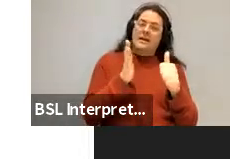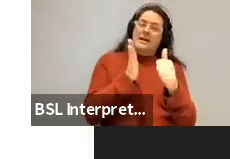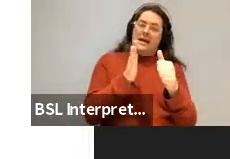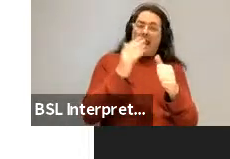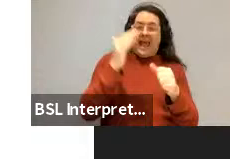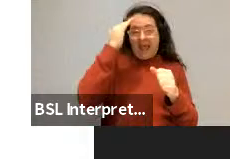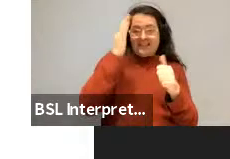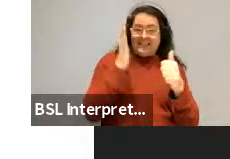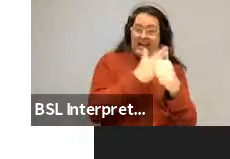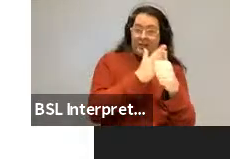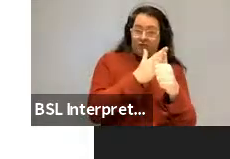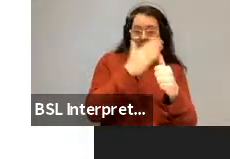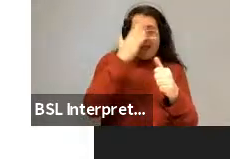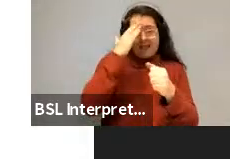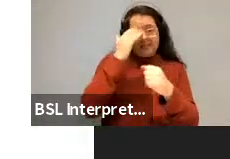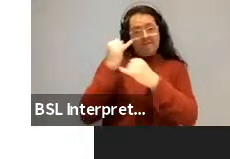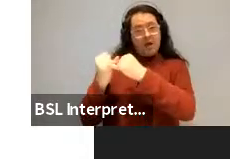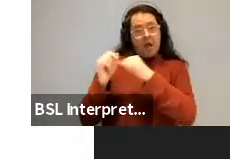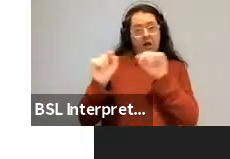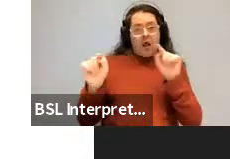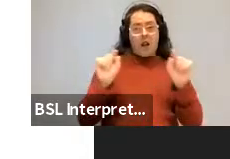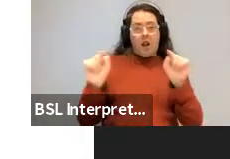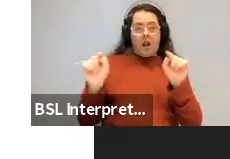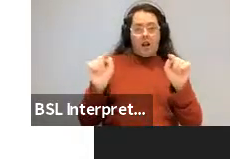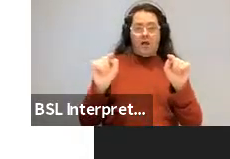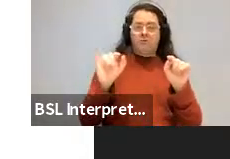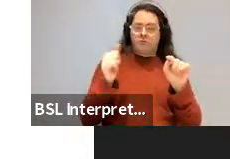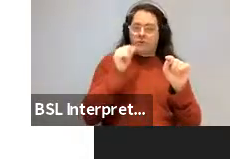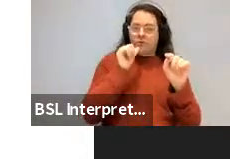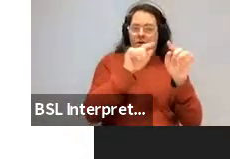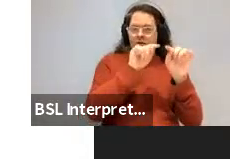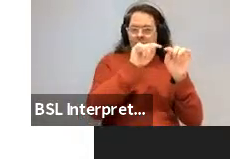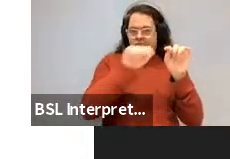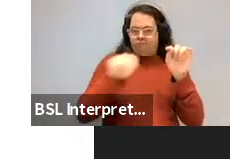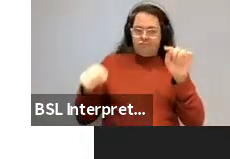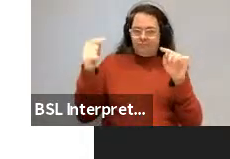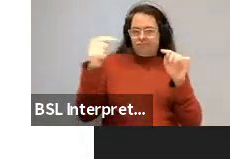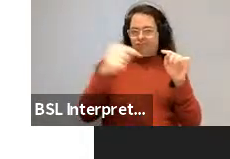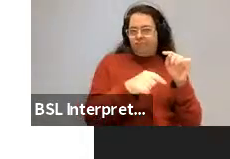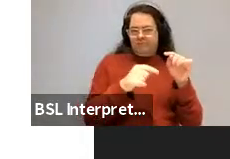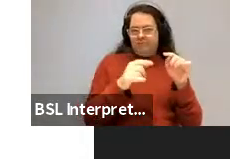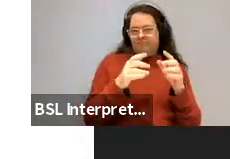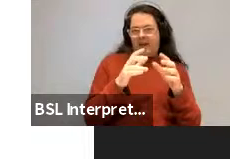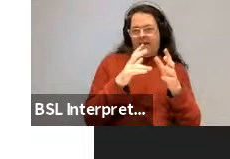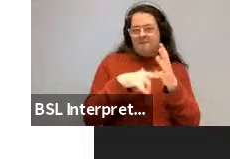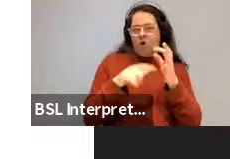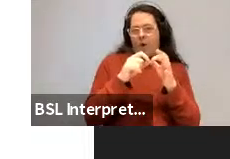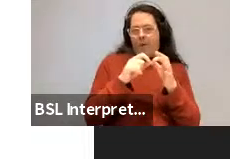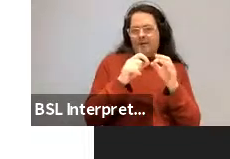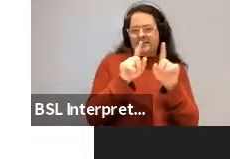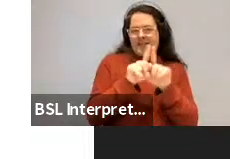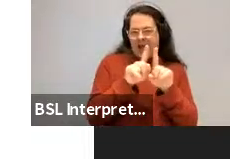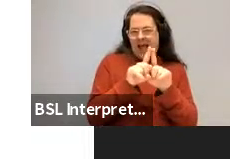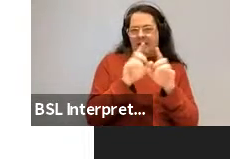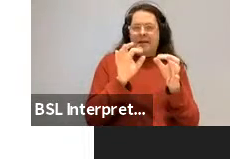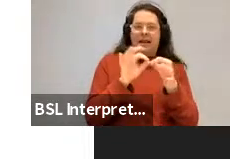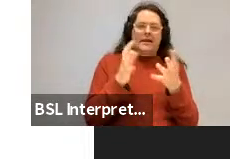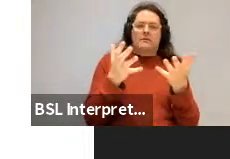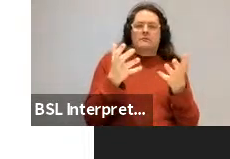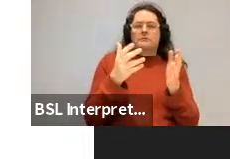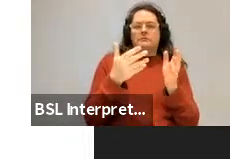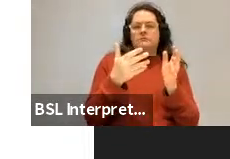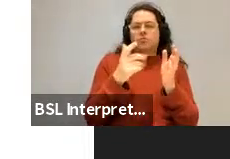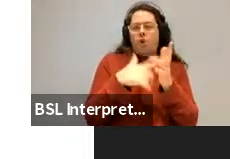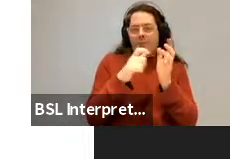final dependencies for some heads, it'll typically have matching head direction. Say for verbs, then it'll have it from for complementizer verb or for